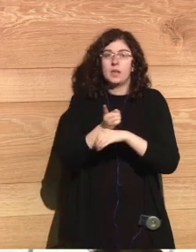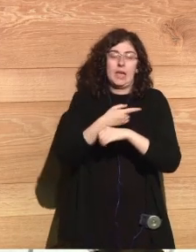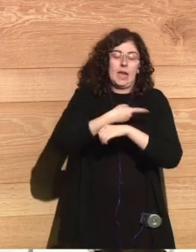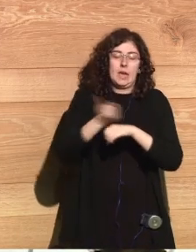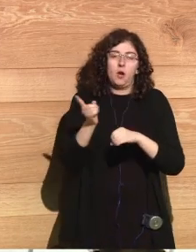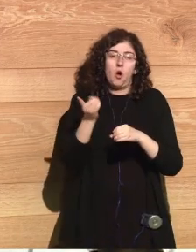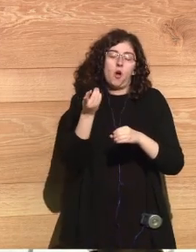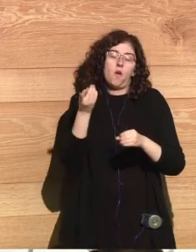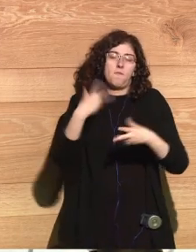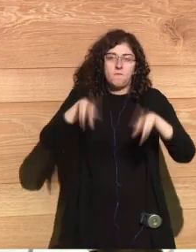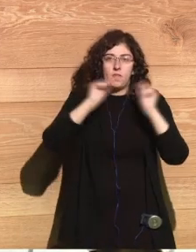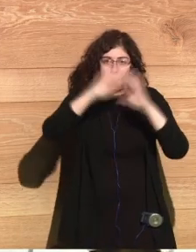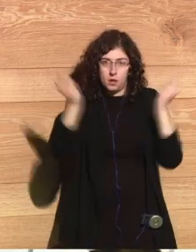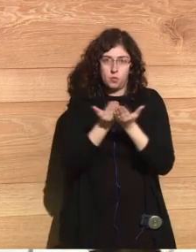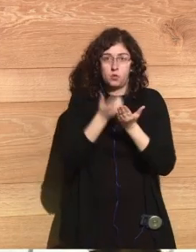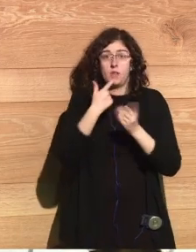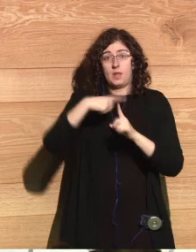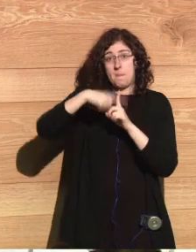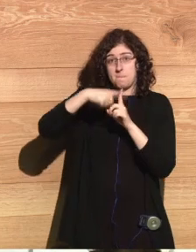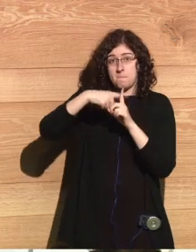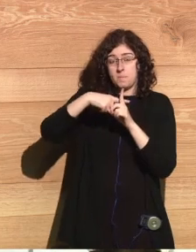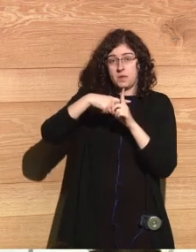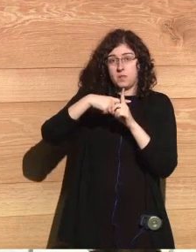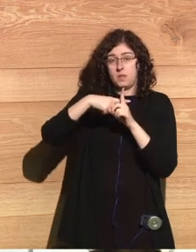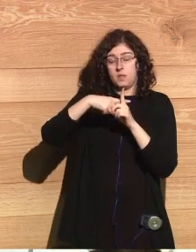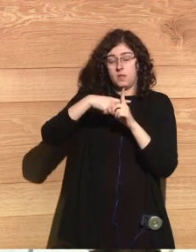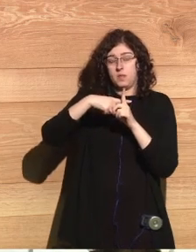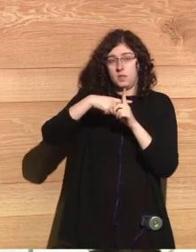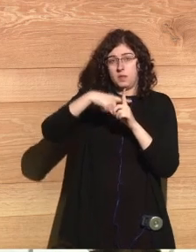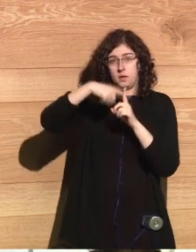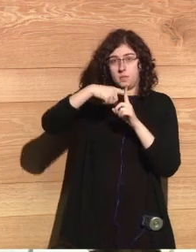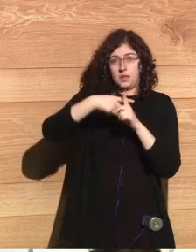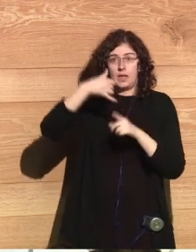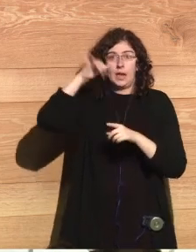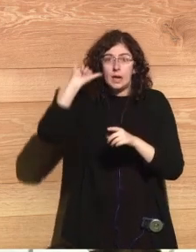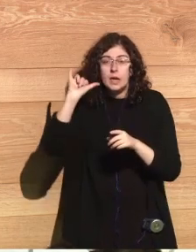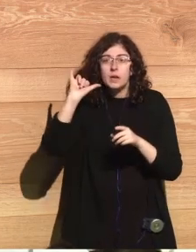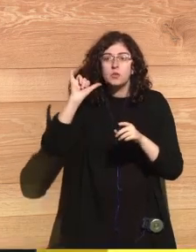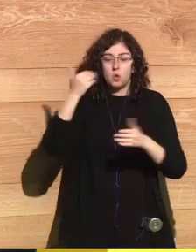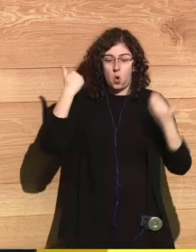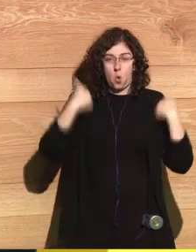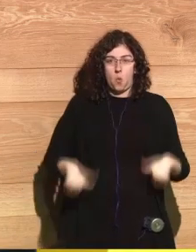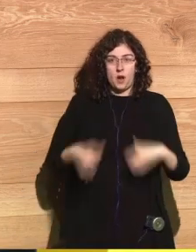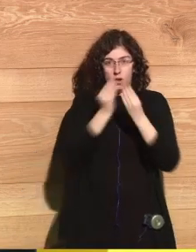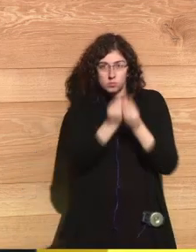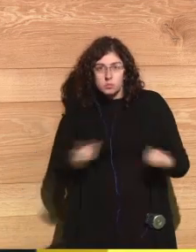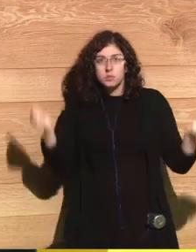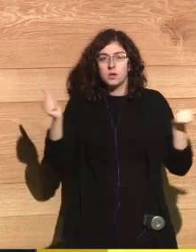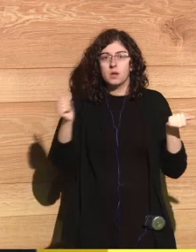has a clock. It's the apocalypse clock that measures the risk of